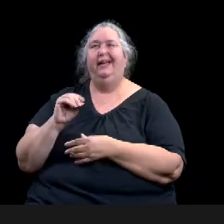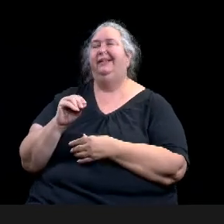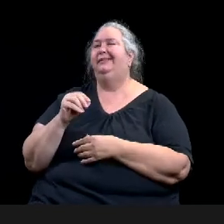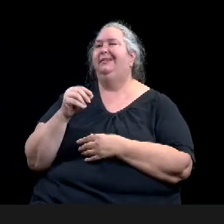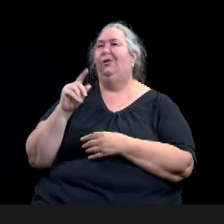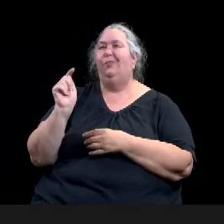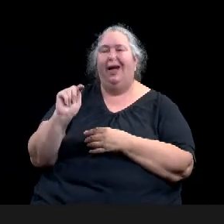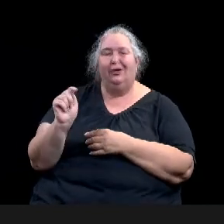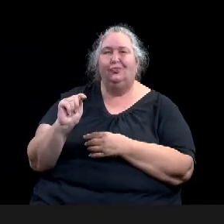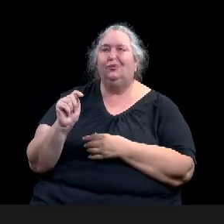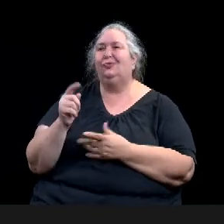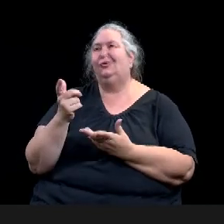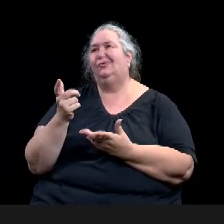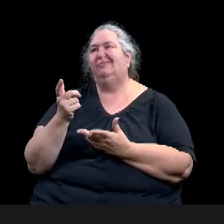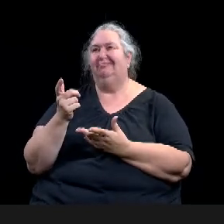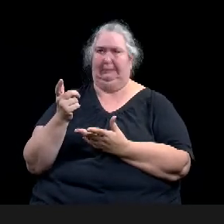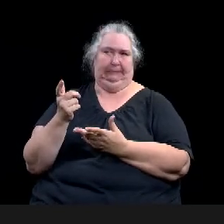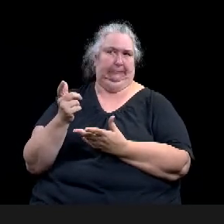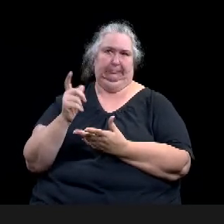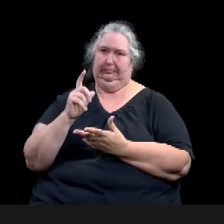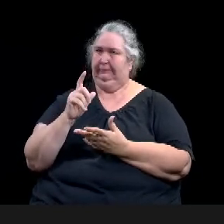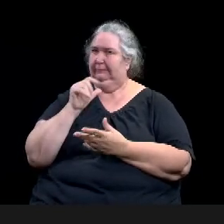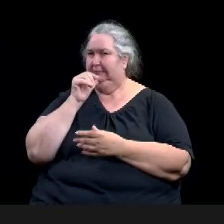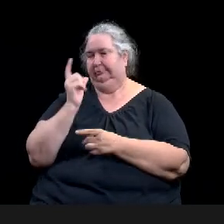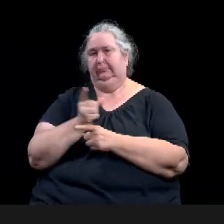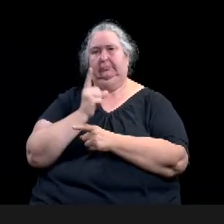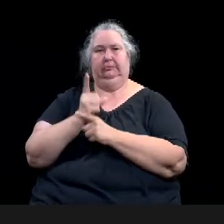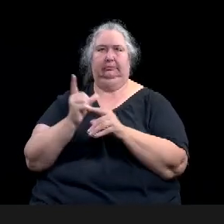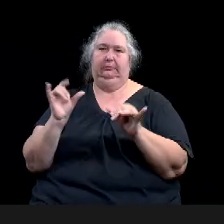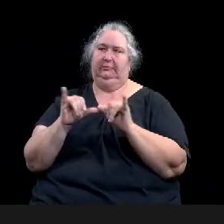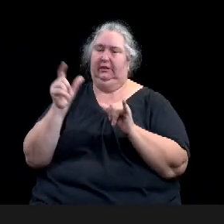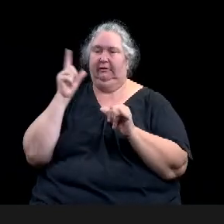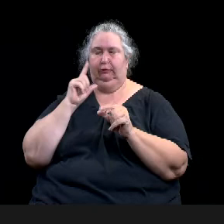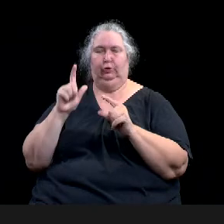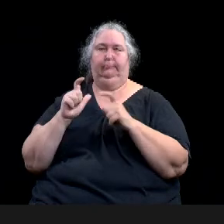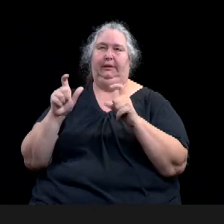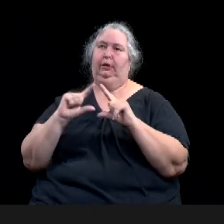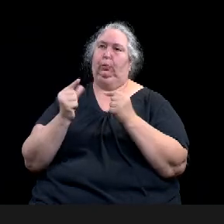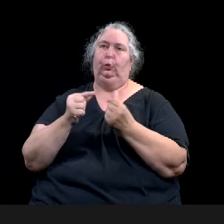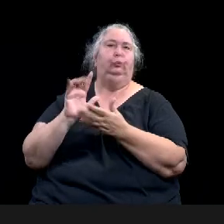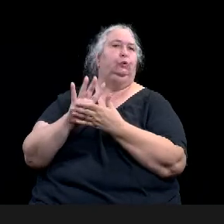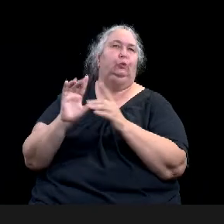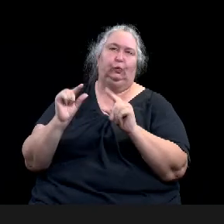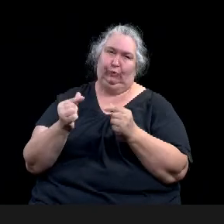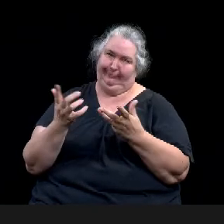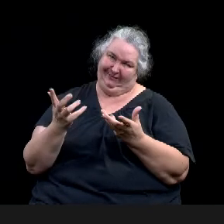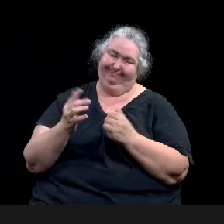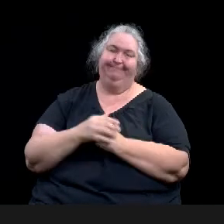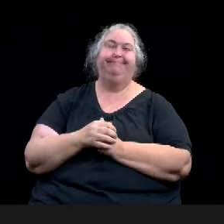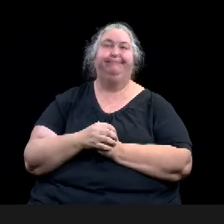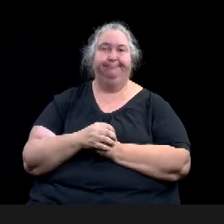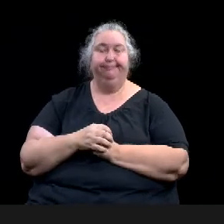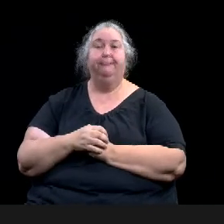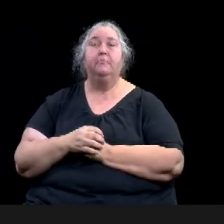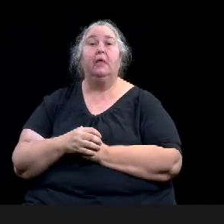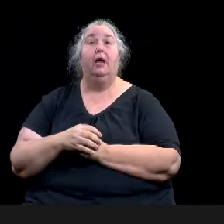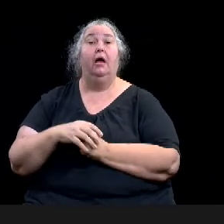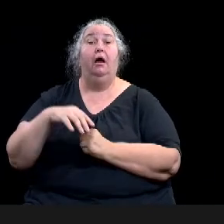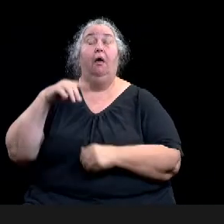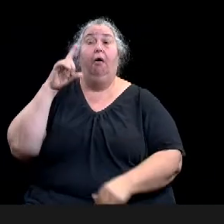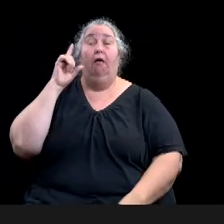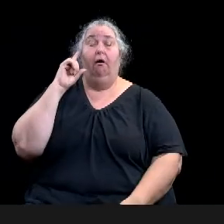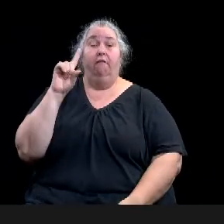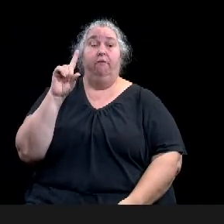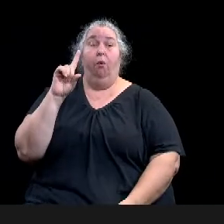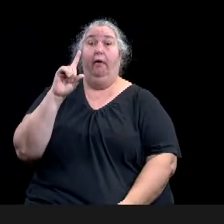In terms of our key findings in international, uh, internal operations and staffing, uh, adjustments for